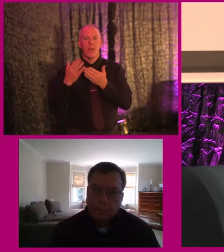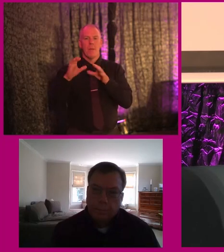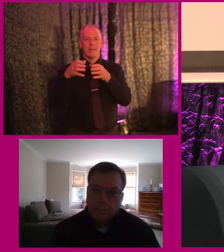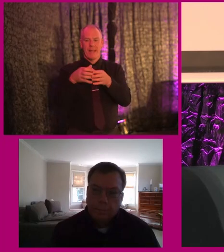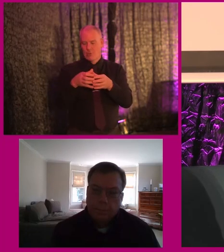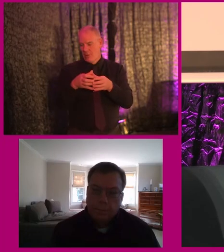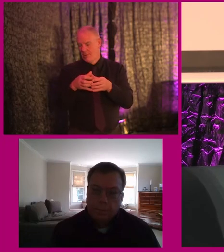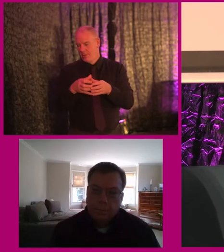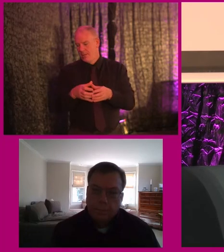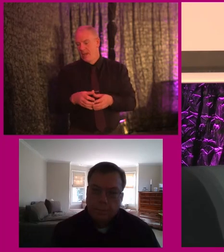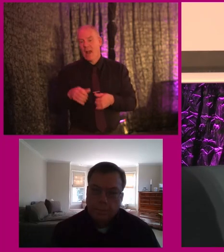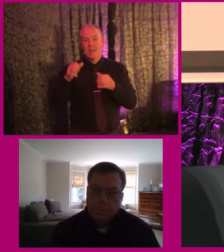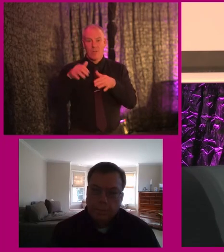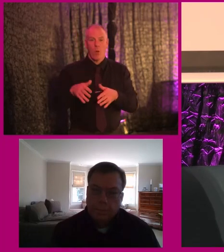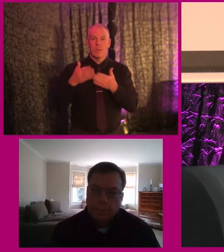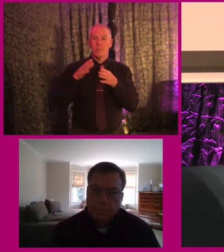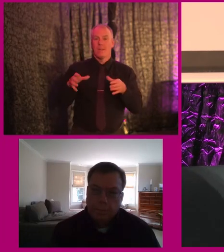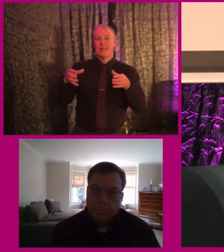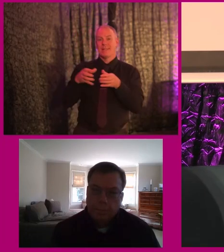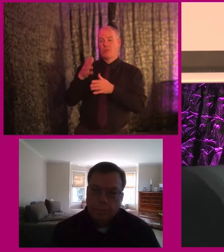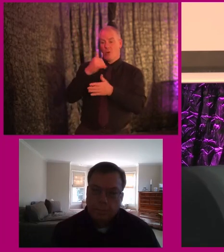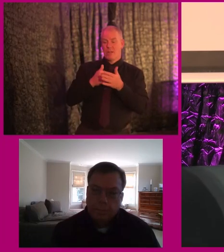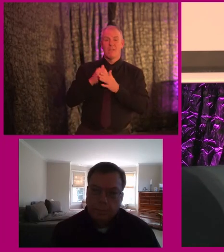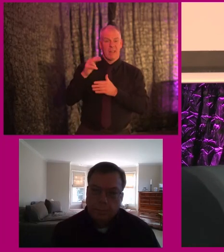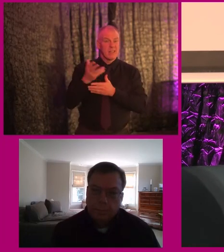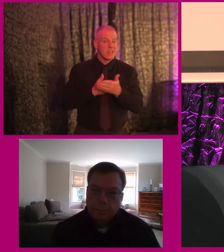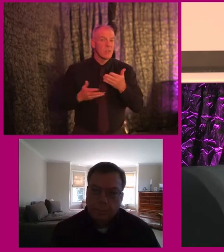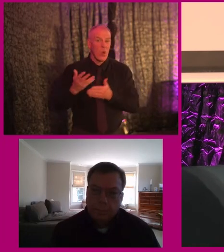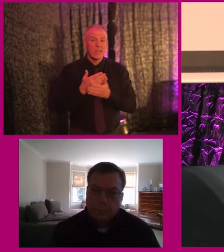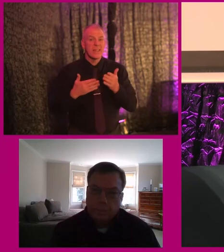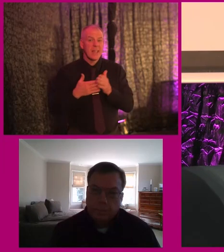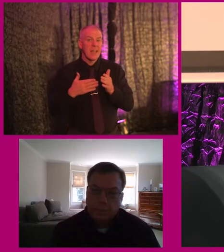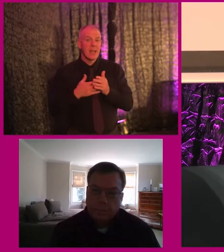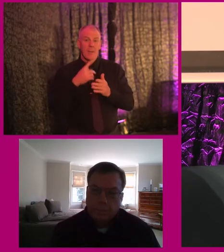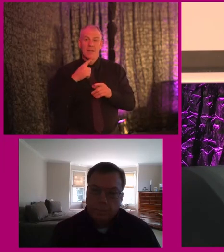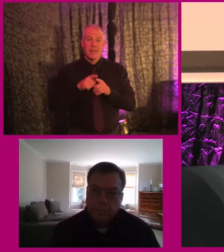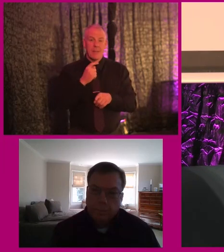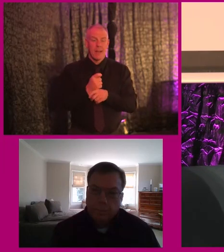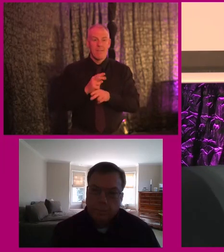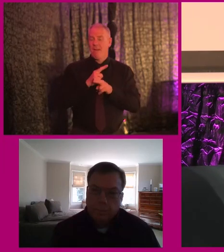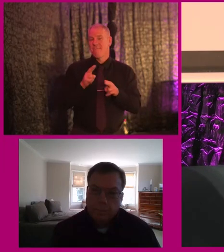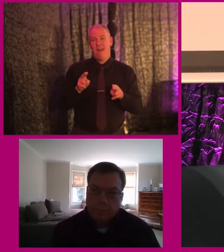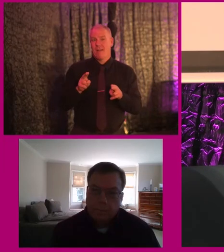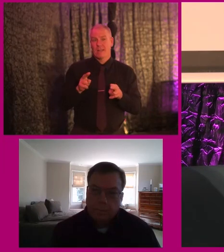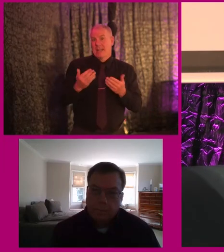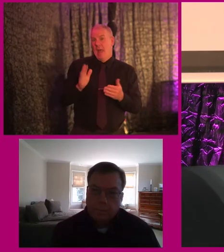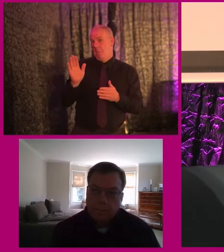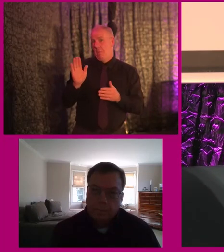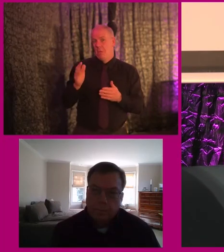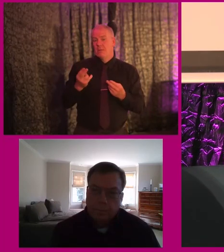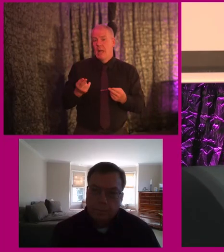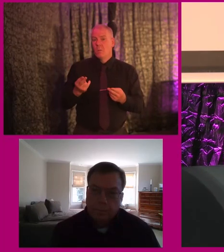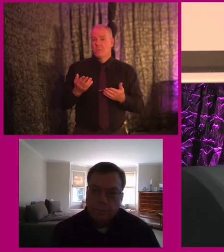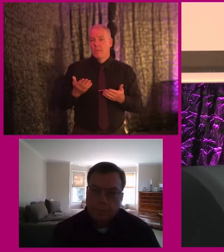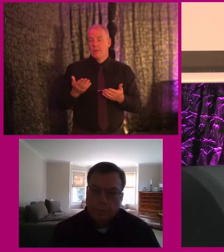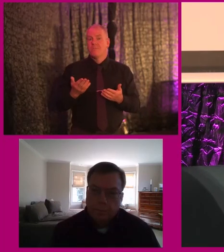And, but of course, the public sector body may discuss that with a monitoring agency, but it's not something, at least not now that most